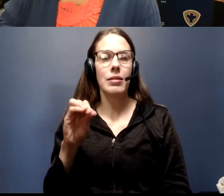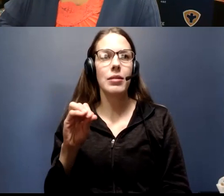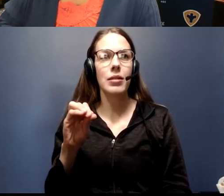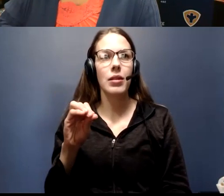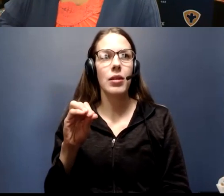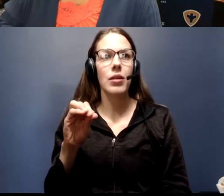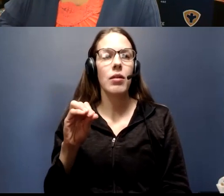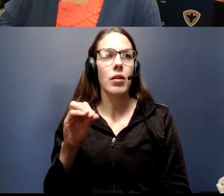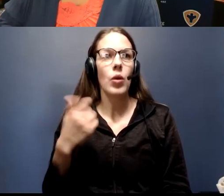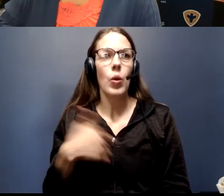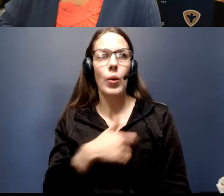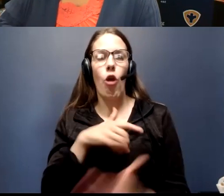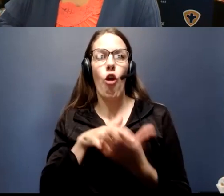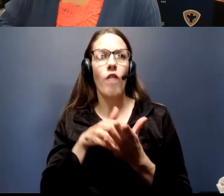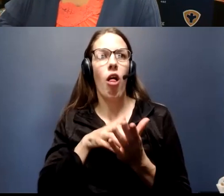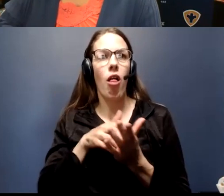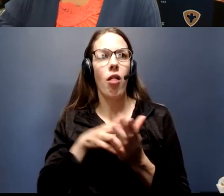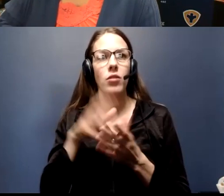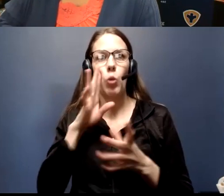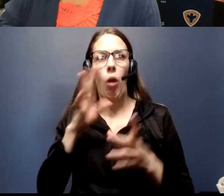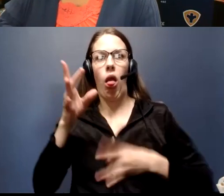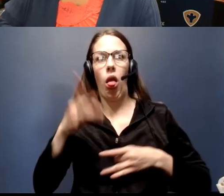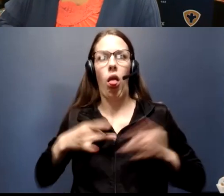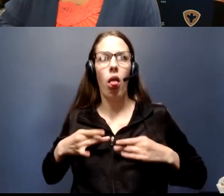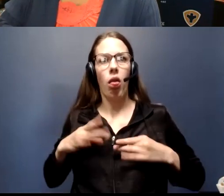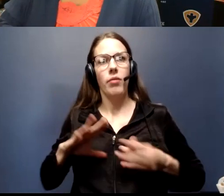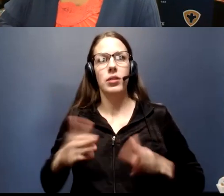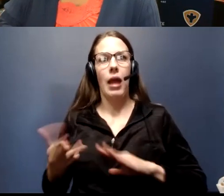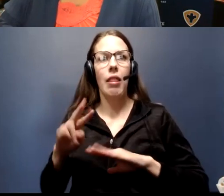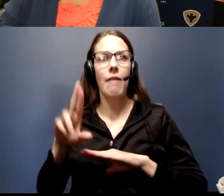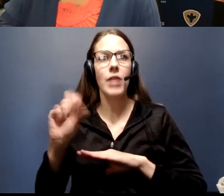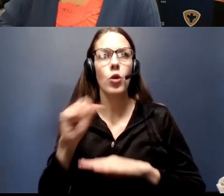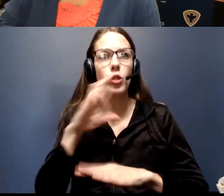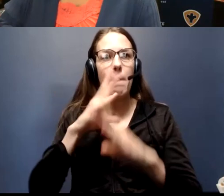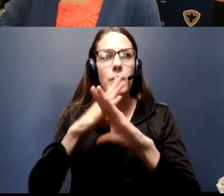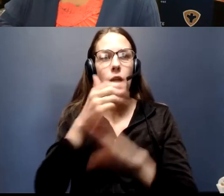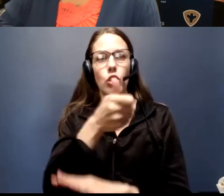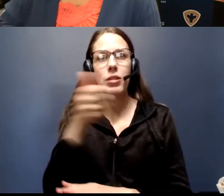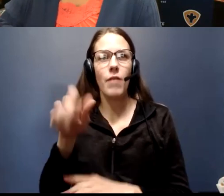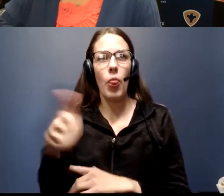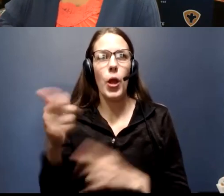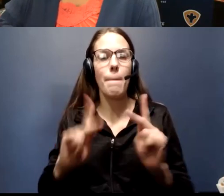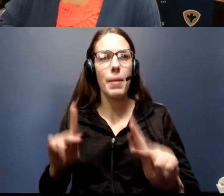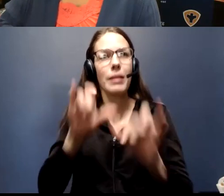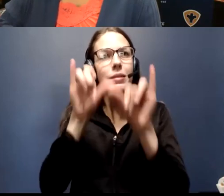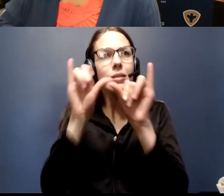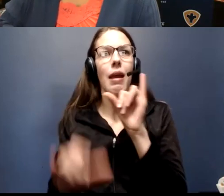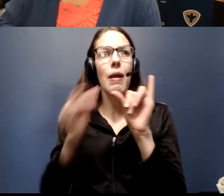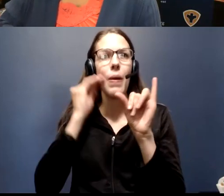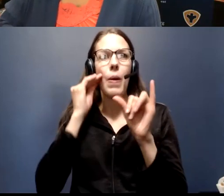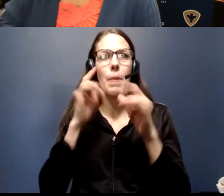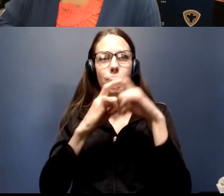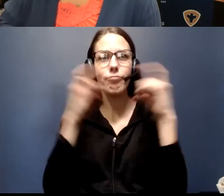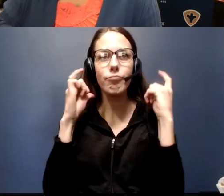You know, we are all vulnerable to contracting this deadly virus. To protect yourself and others, please stay home, wear a face